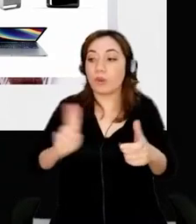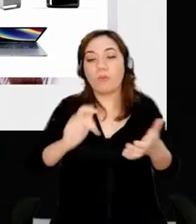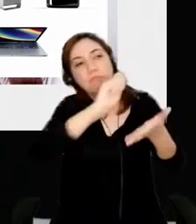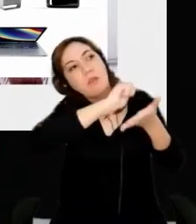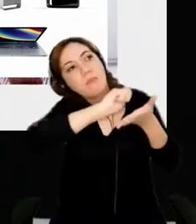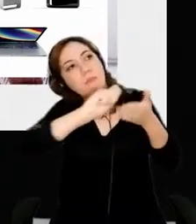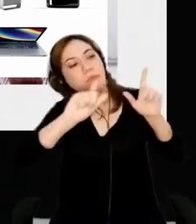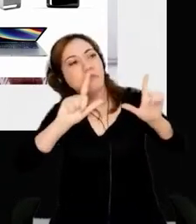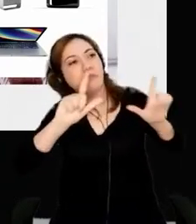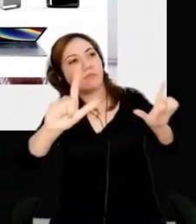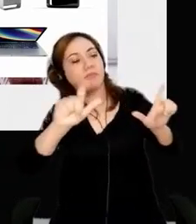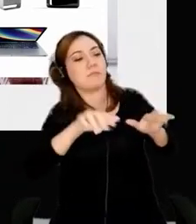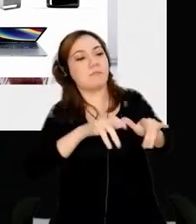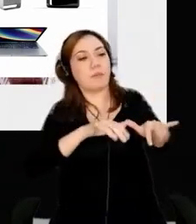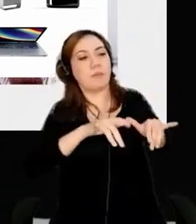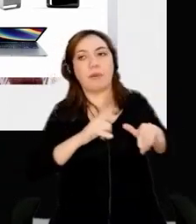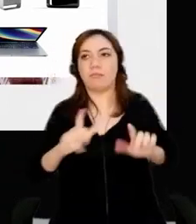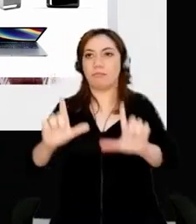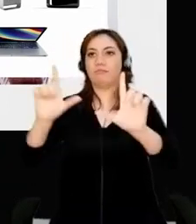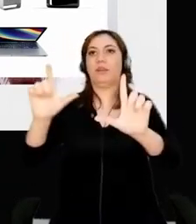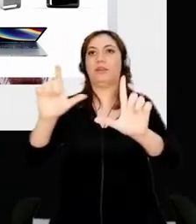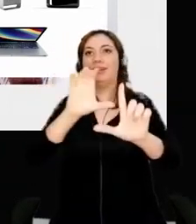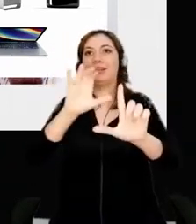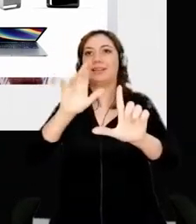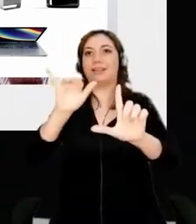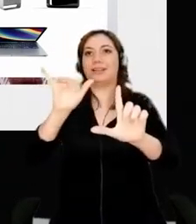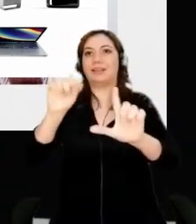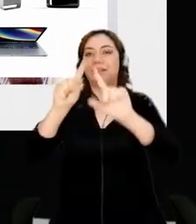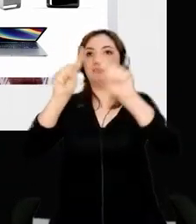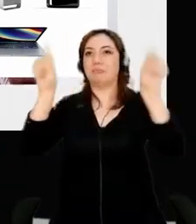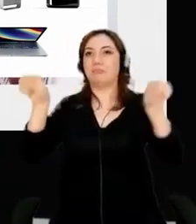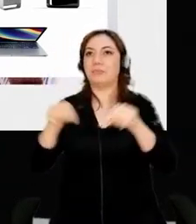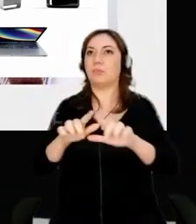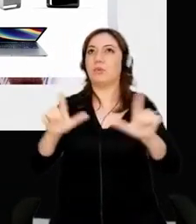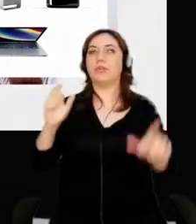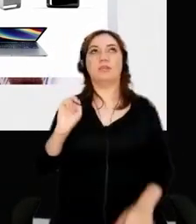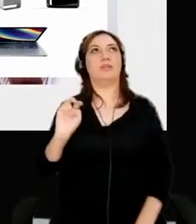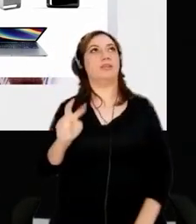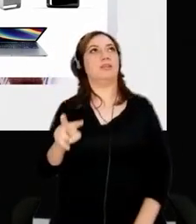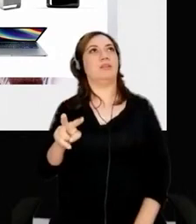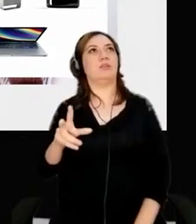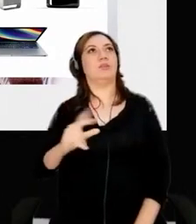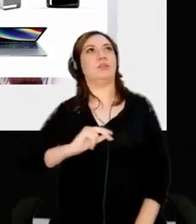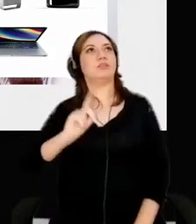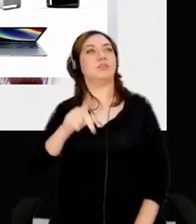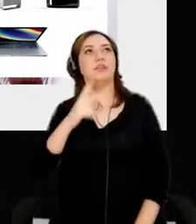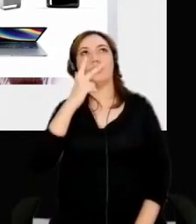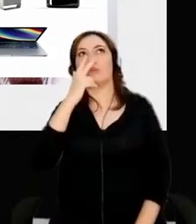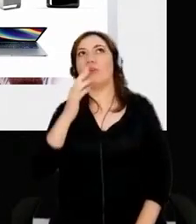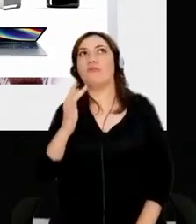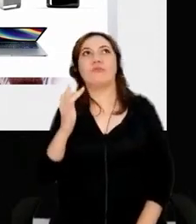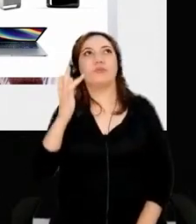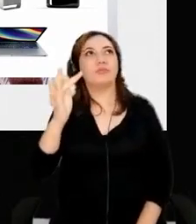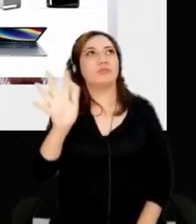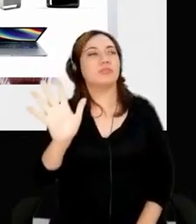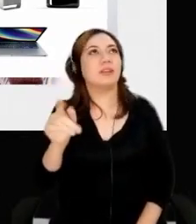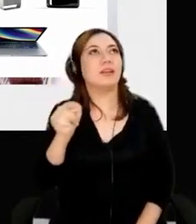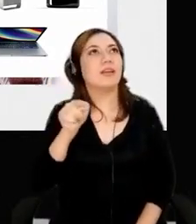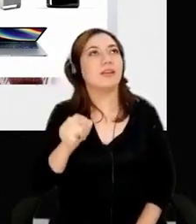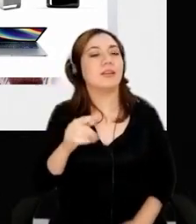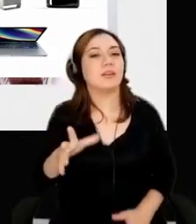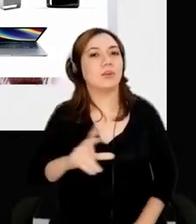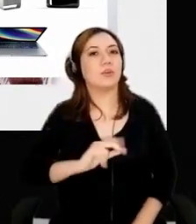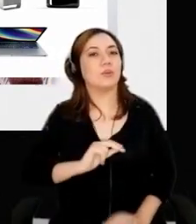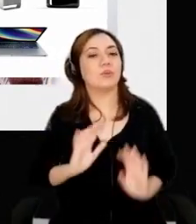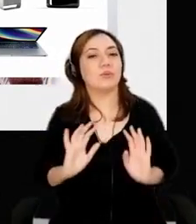my name in big letters. And I looked at it and went, my God, the future. So, I knew right then that